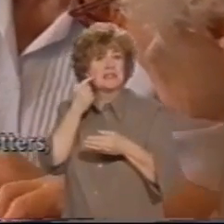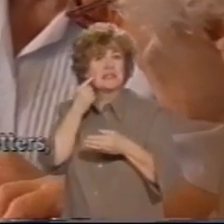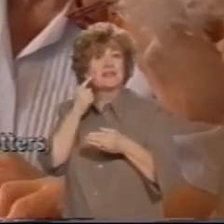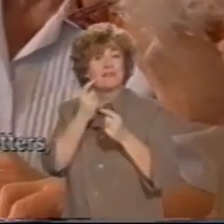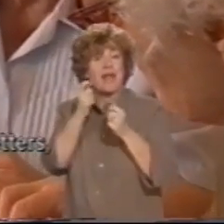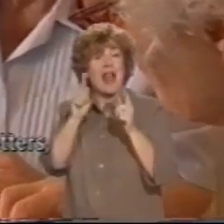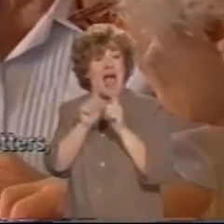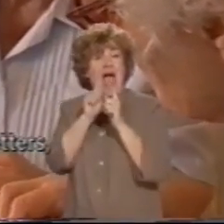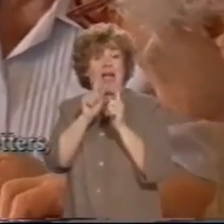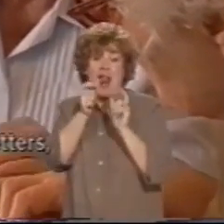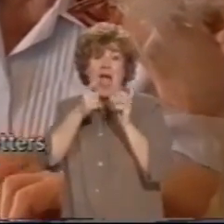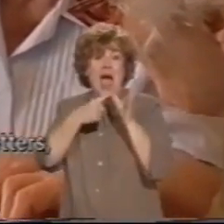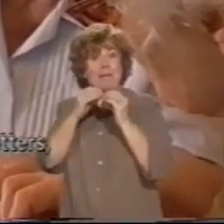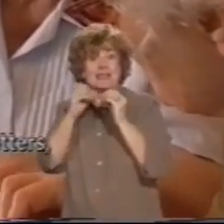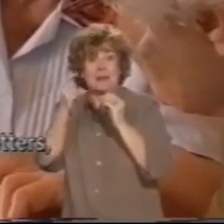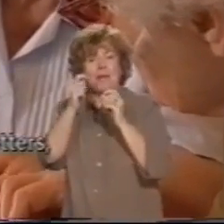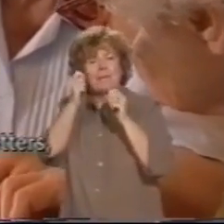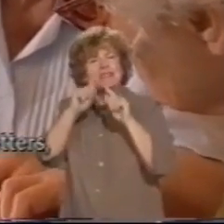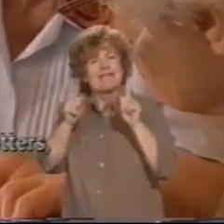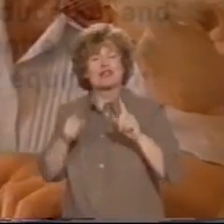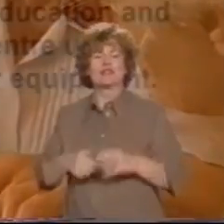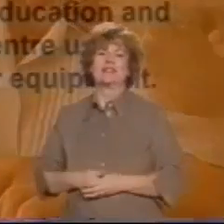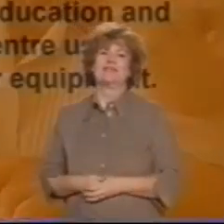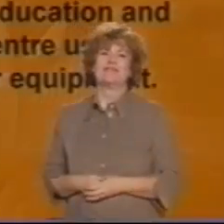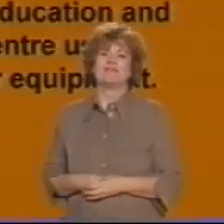ordinary letters, but a little different.